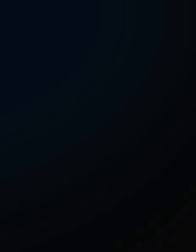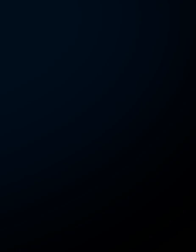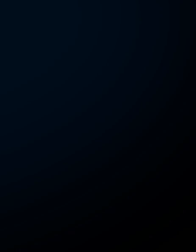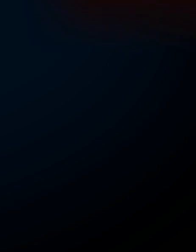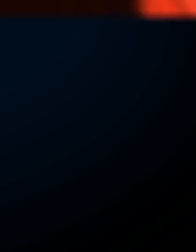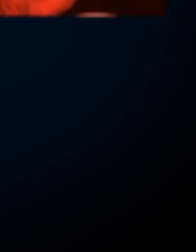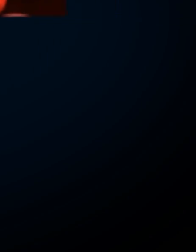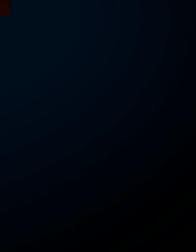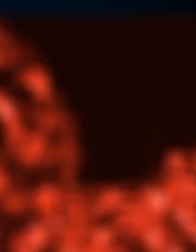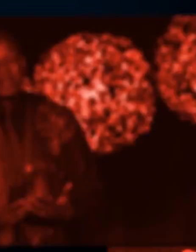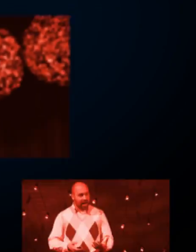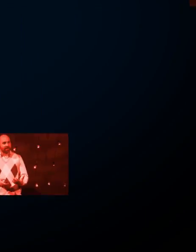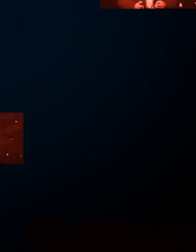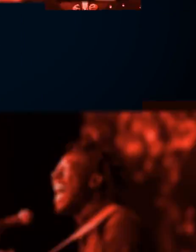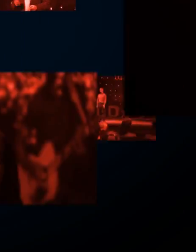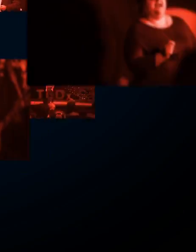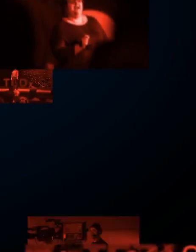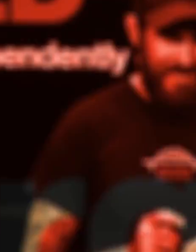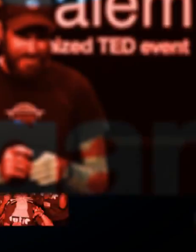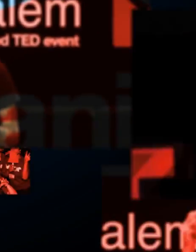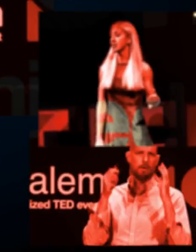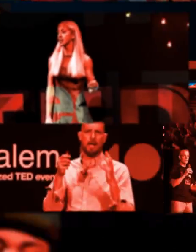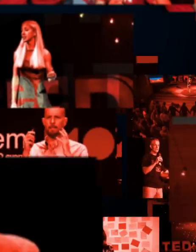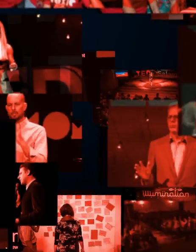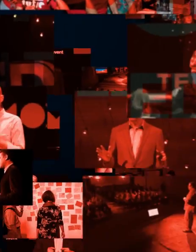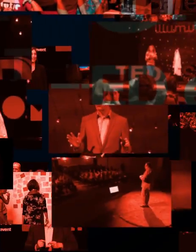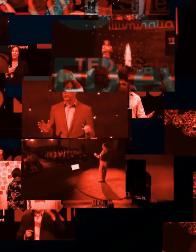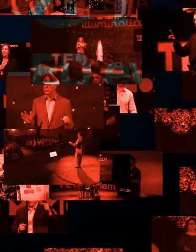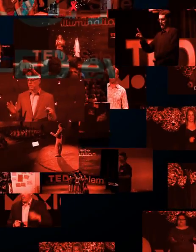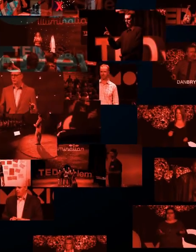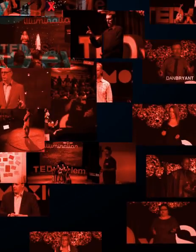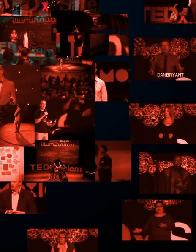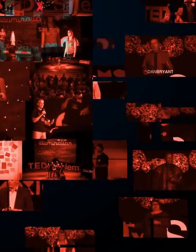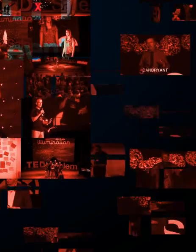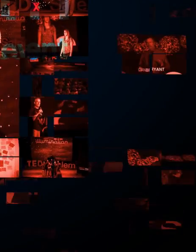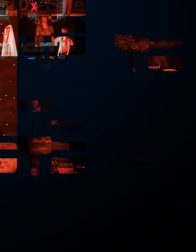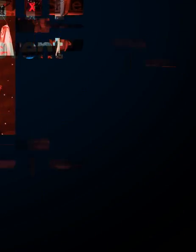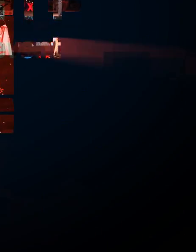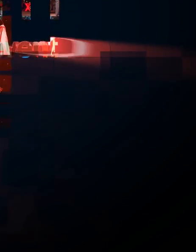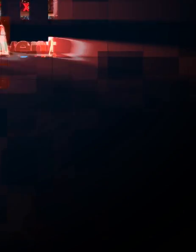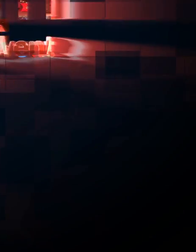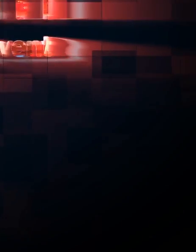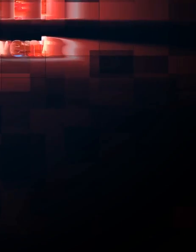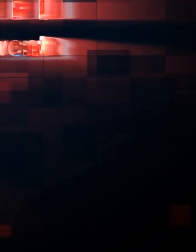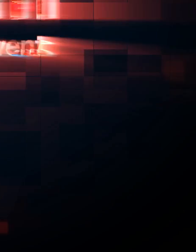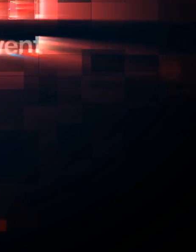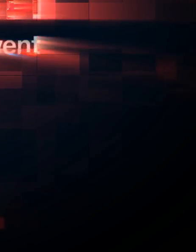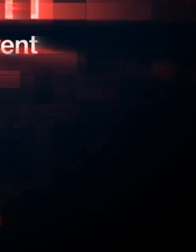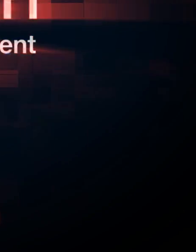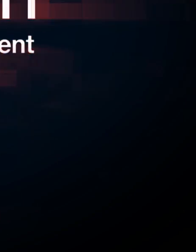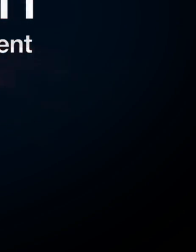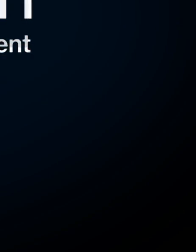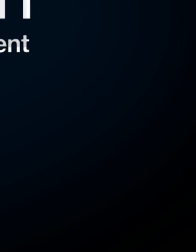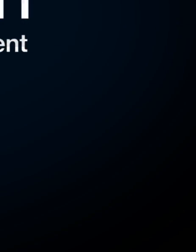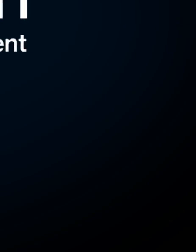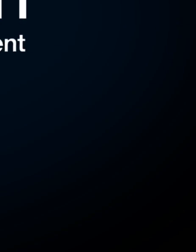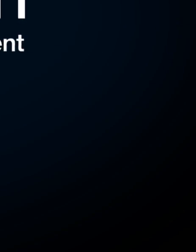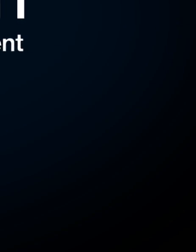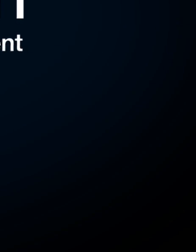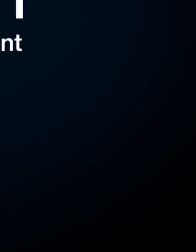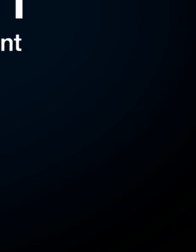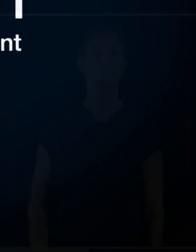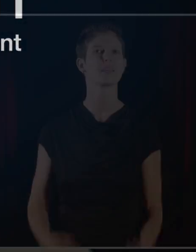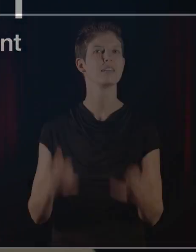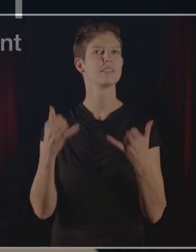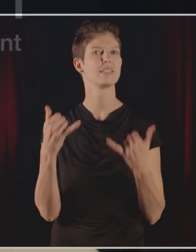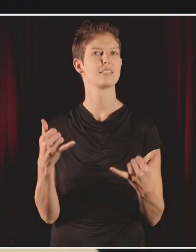And my father always said, I have a heart, and it's time